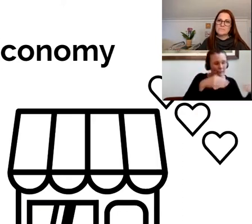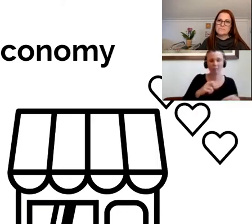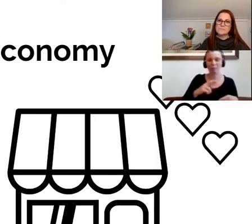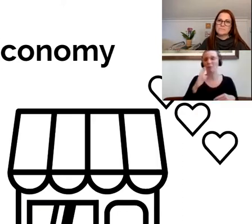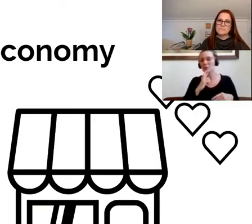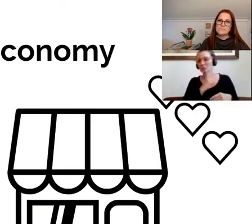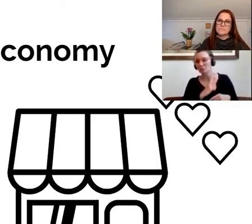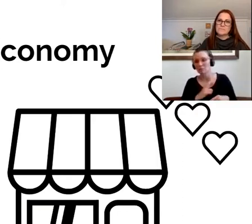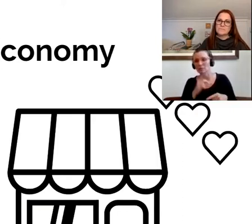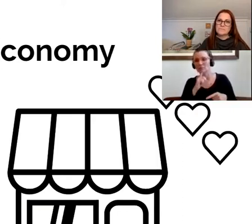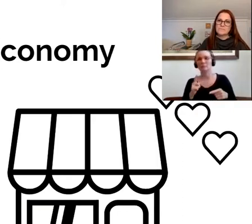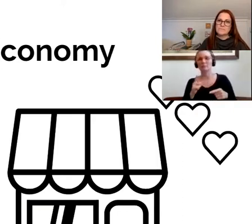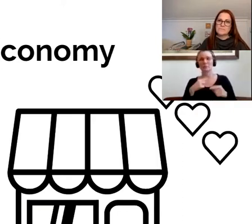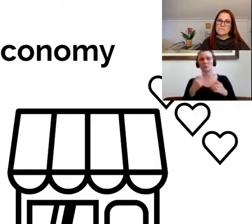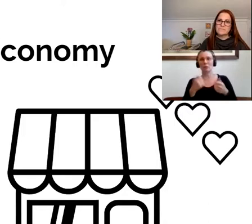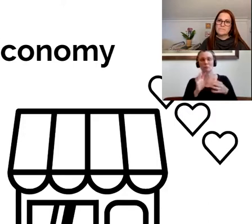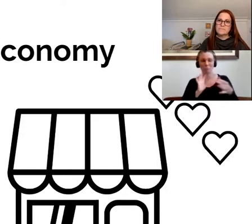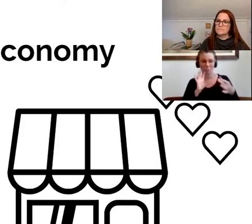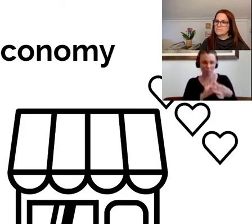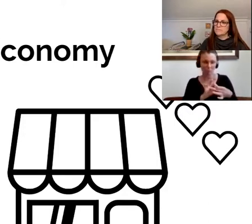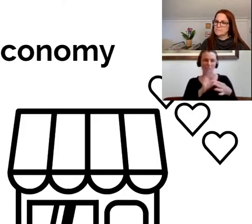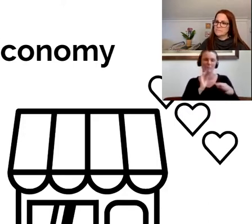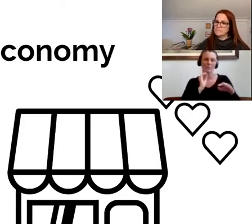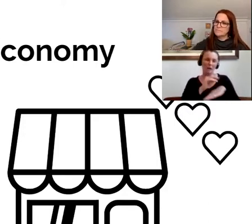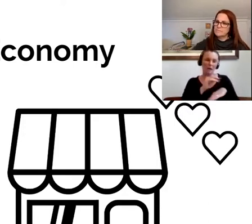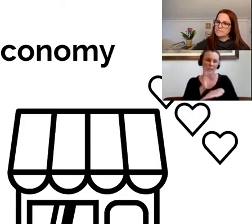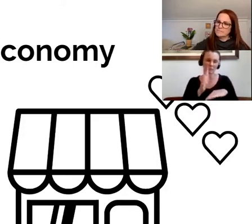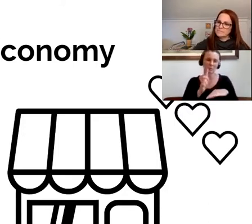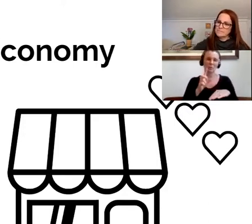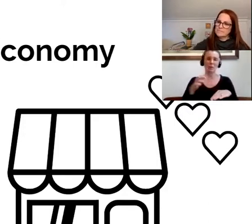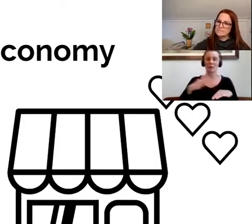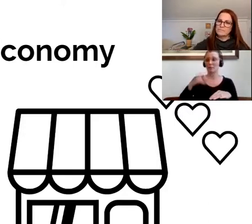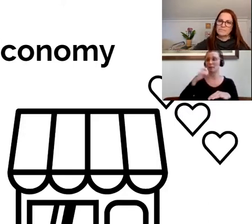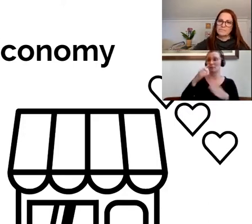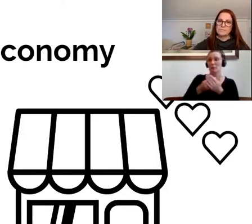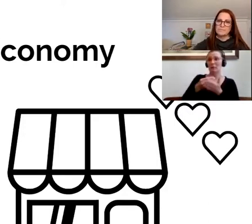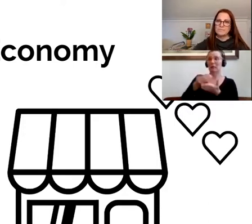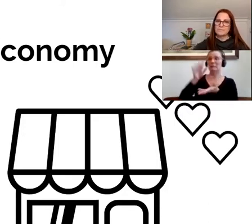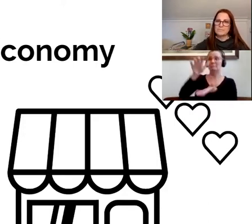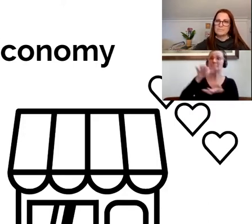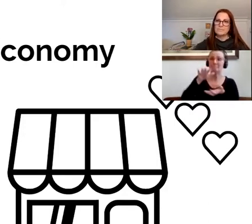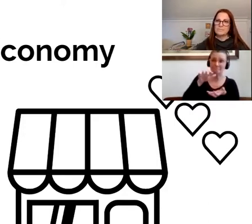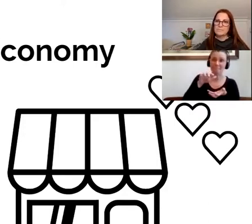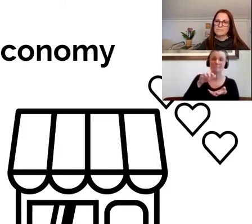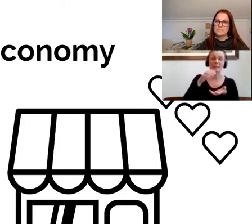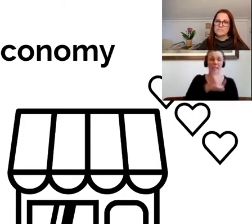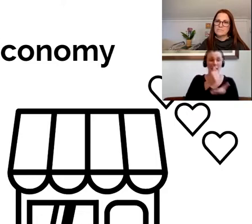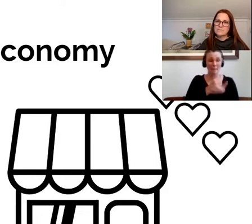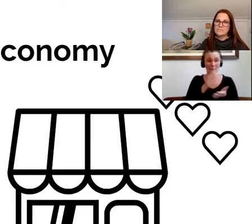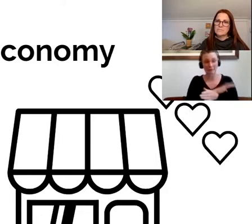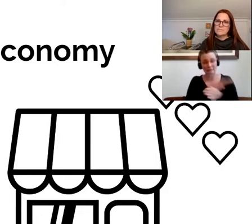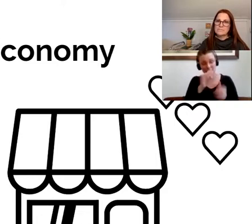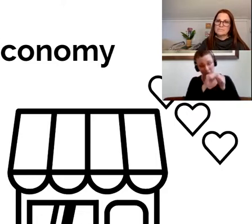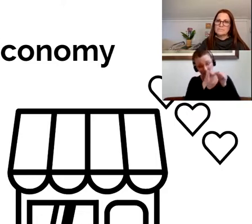We've been connecting them and giving them advice how to apply for different grants to support them during this time and help stabilize their operations so that they